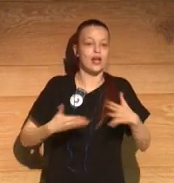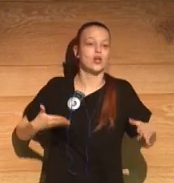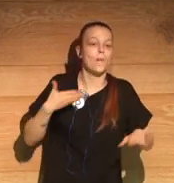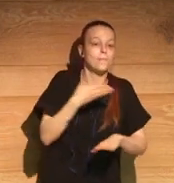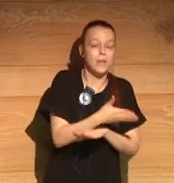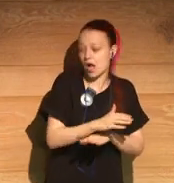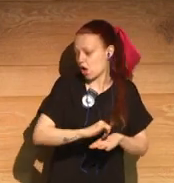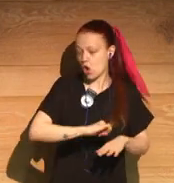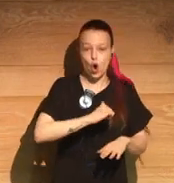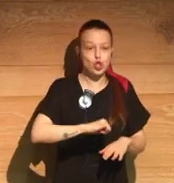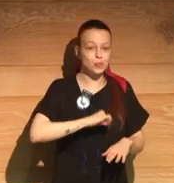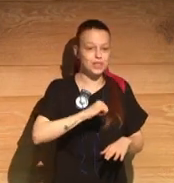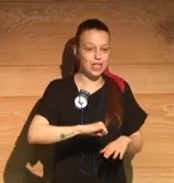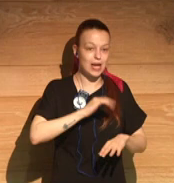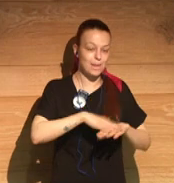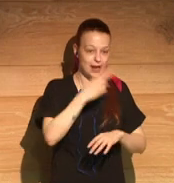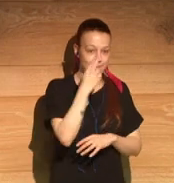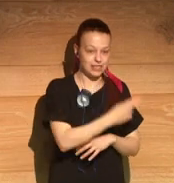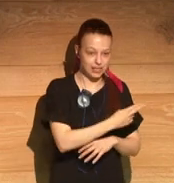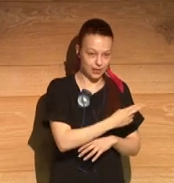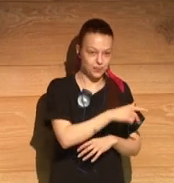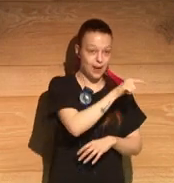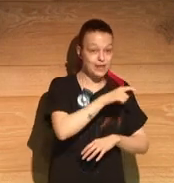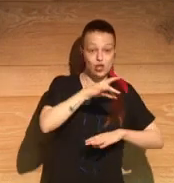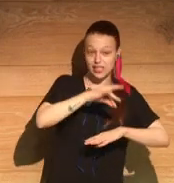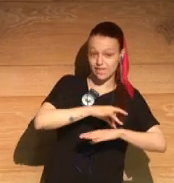goes to see people in the Monsonite Hospital.